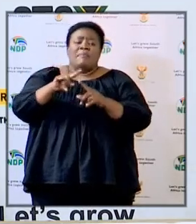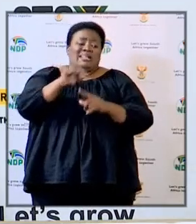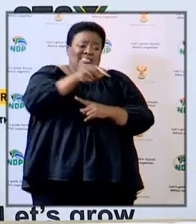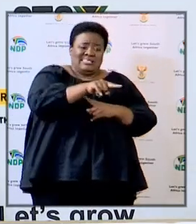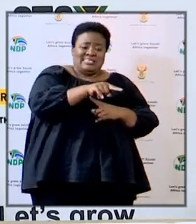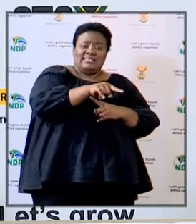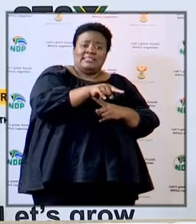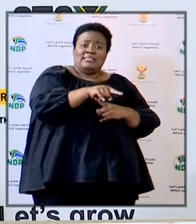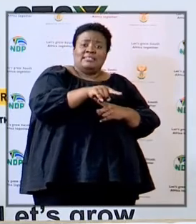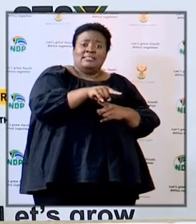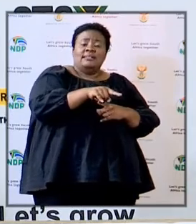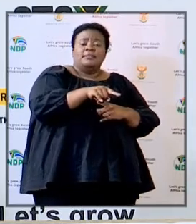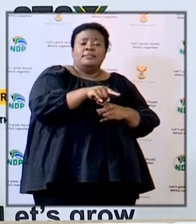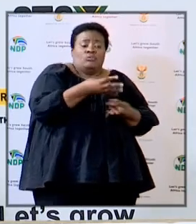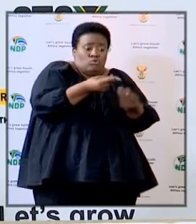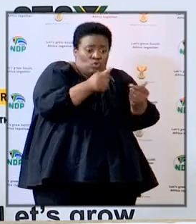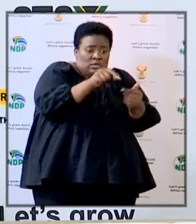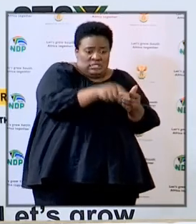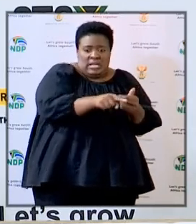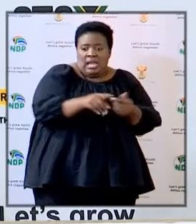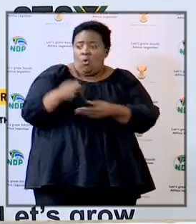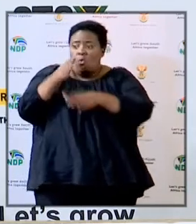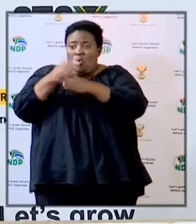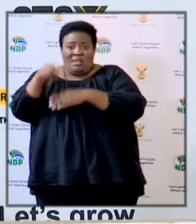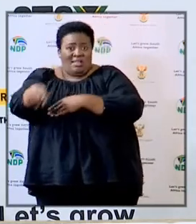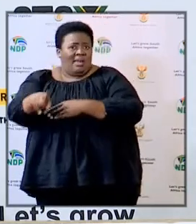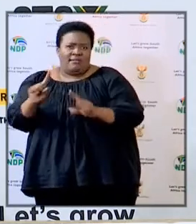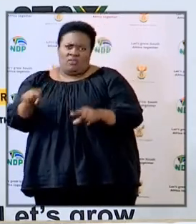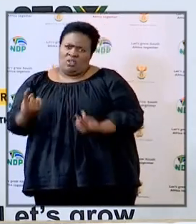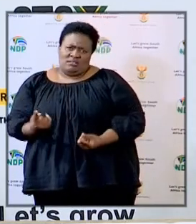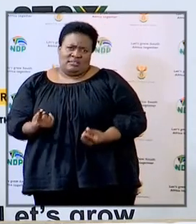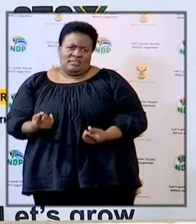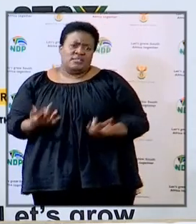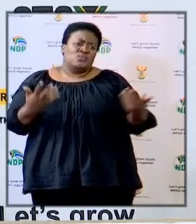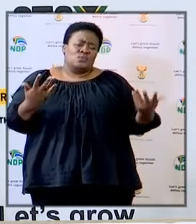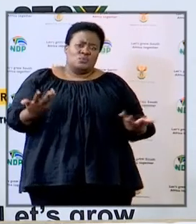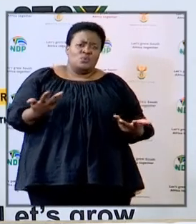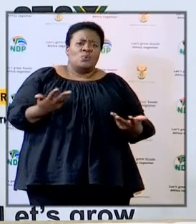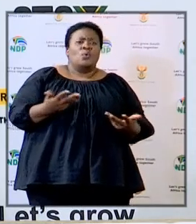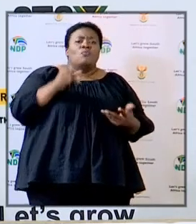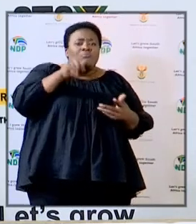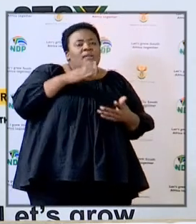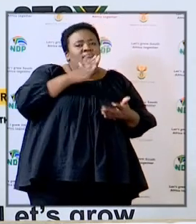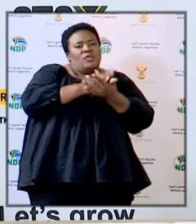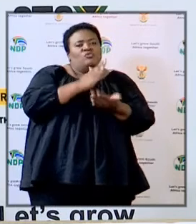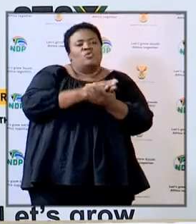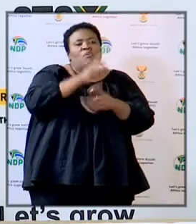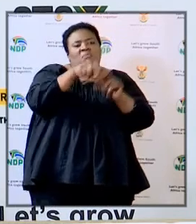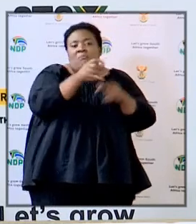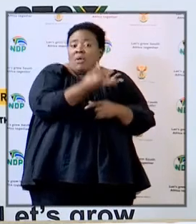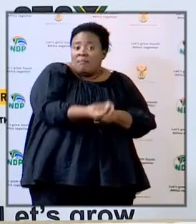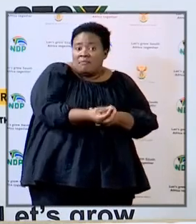provinces but the principle remains do you have screeners have they been trained and do they know what to